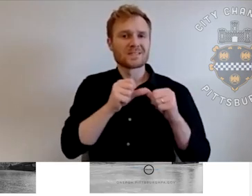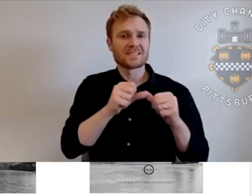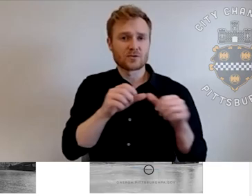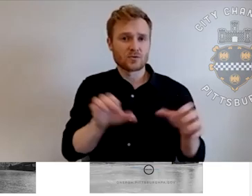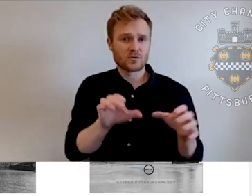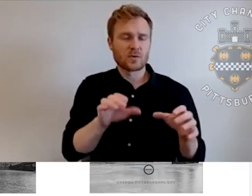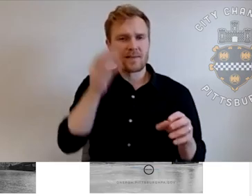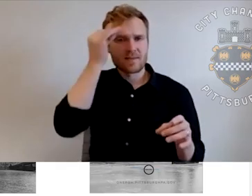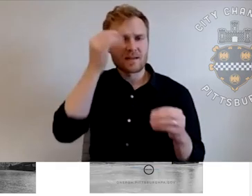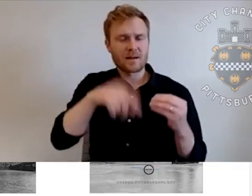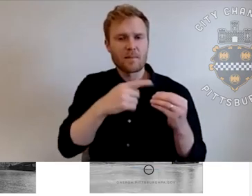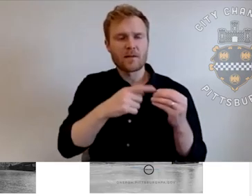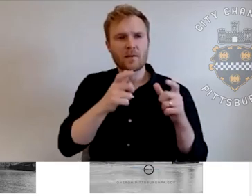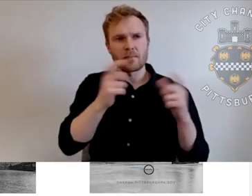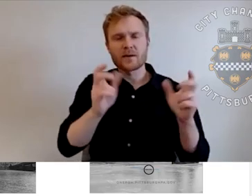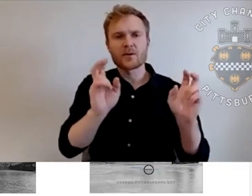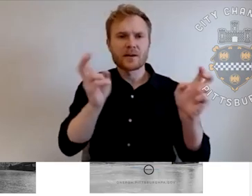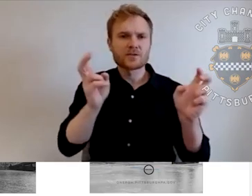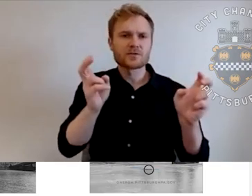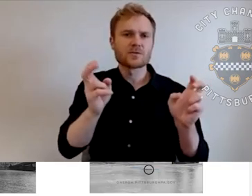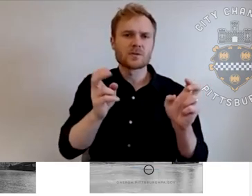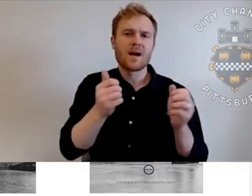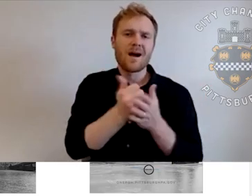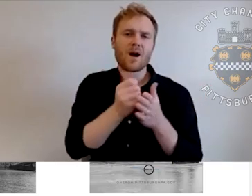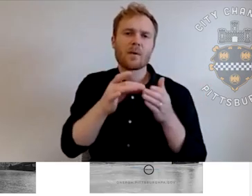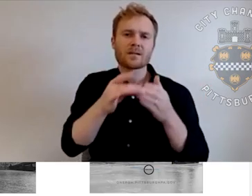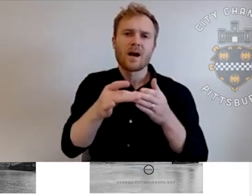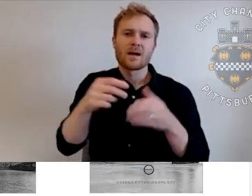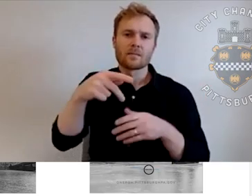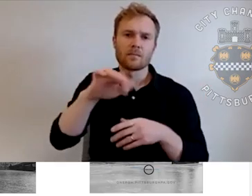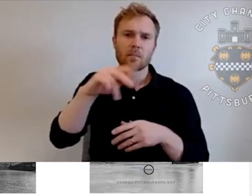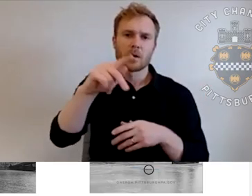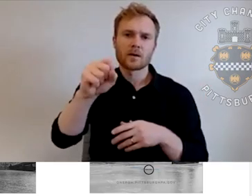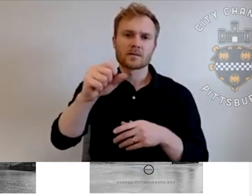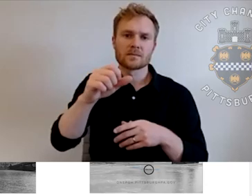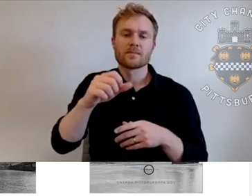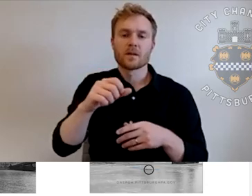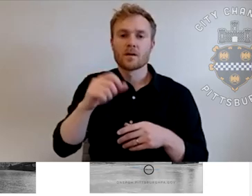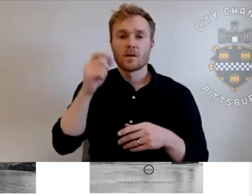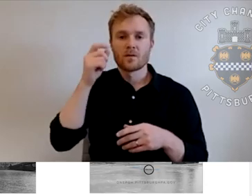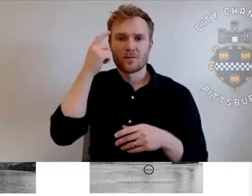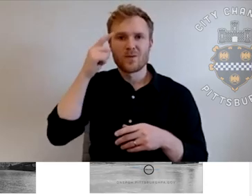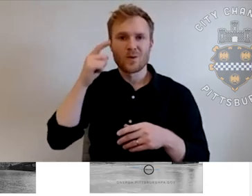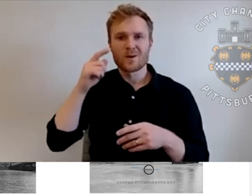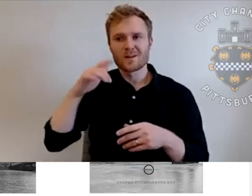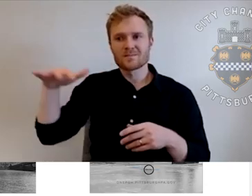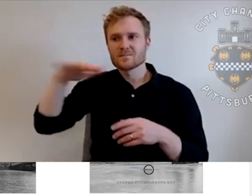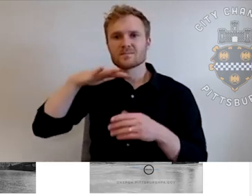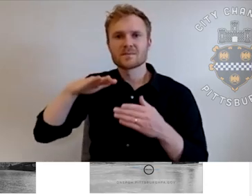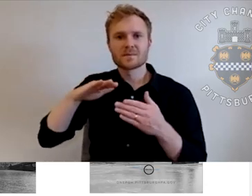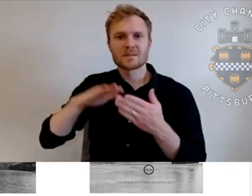help guide, um, parks and, and other efforts throughout the city towards, um, sustainability